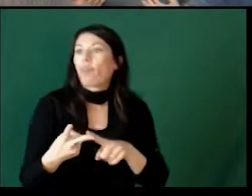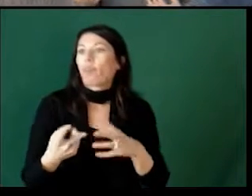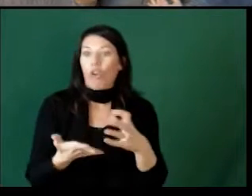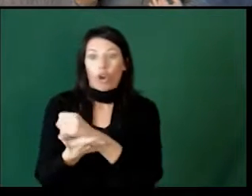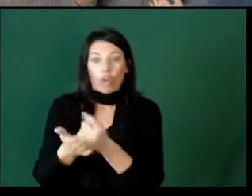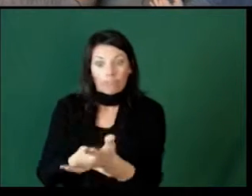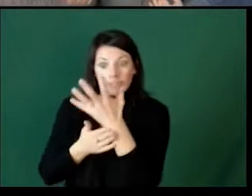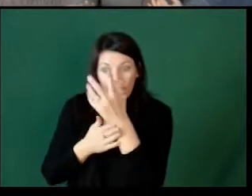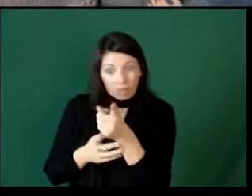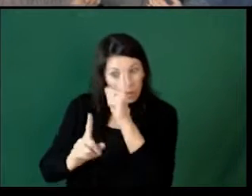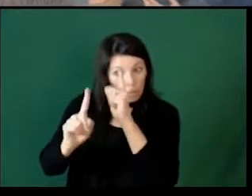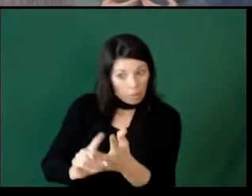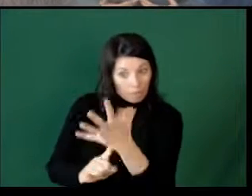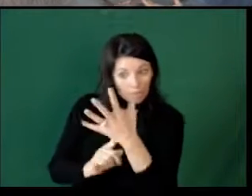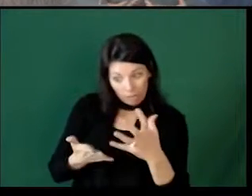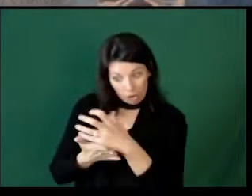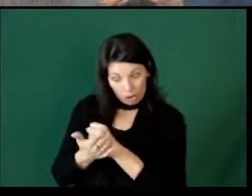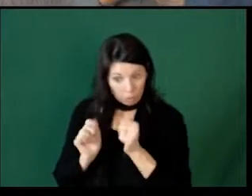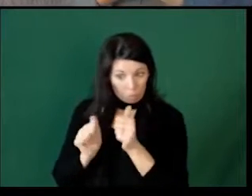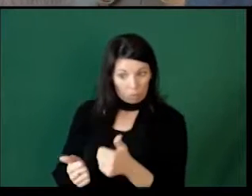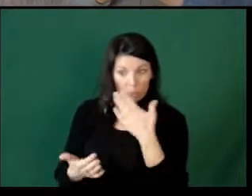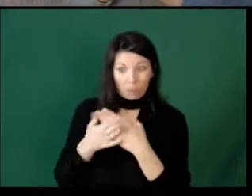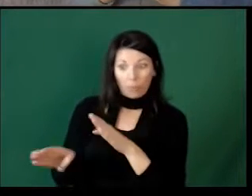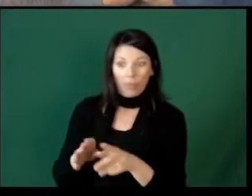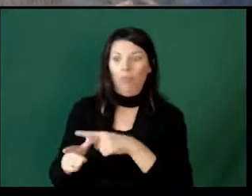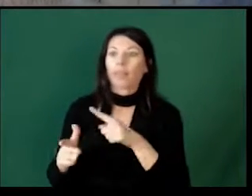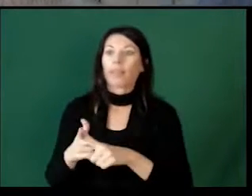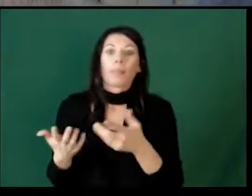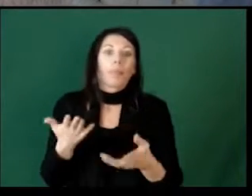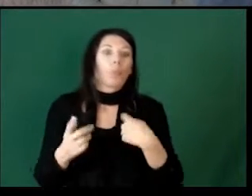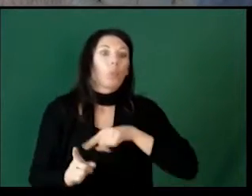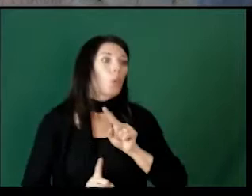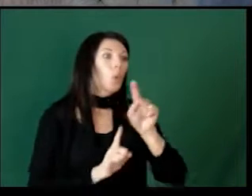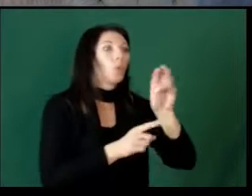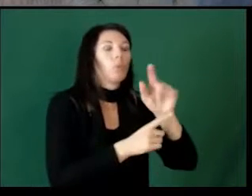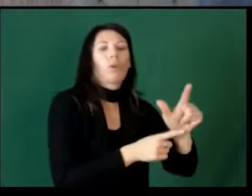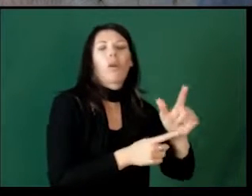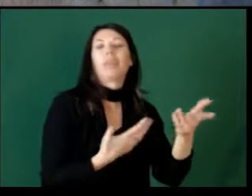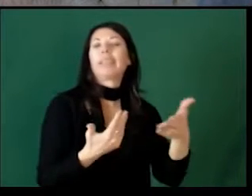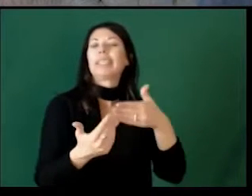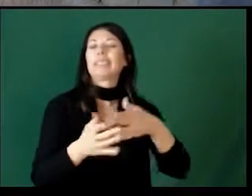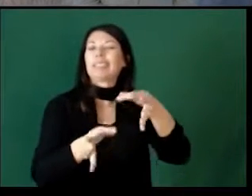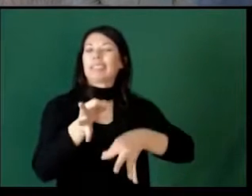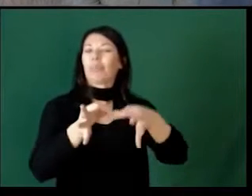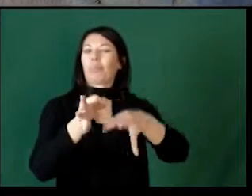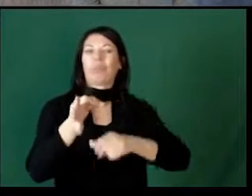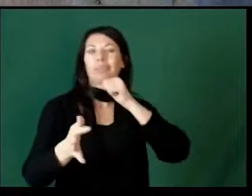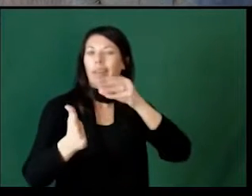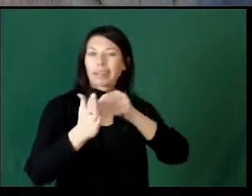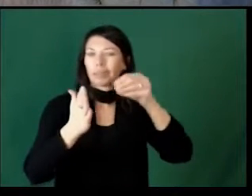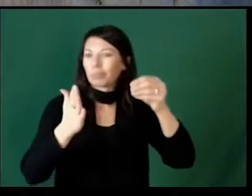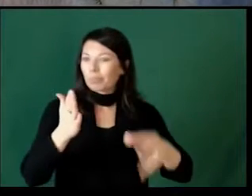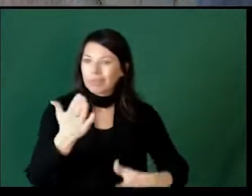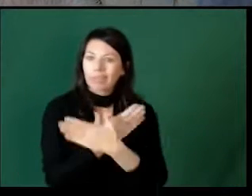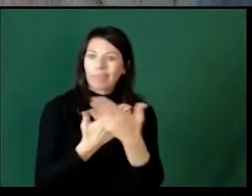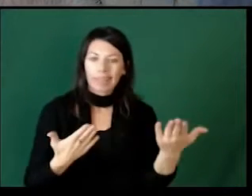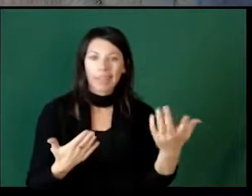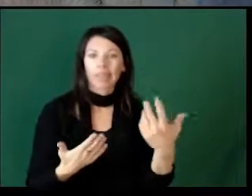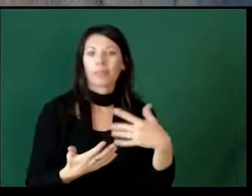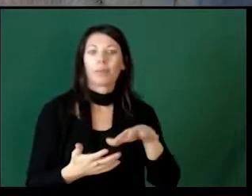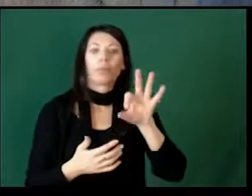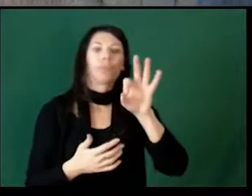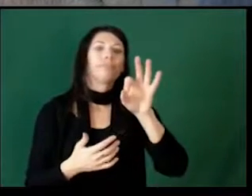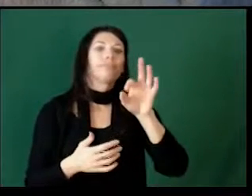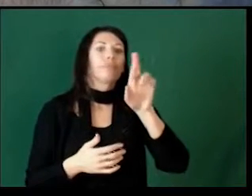go to the mall. Whatever is meaningful for that student. Those are just easy, simple, inexpensive things that